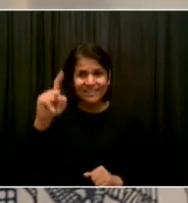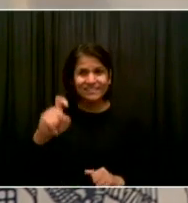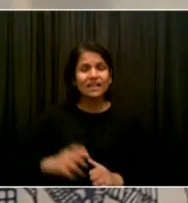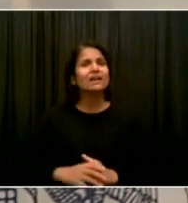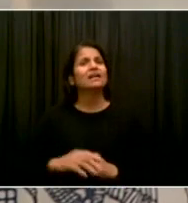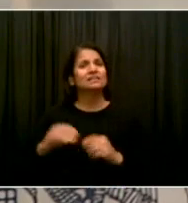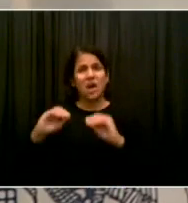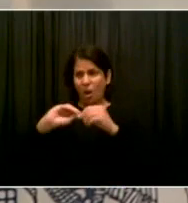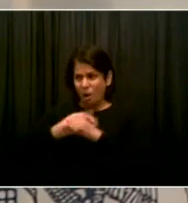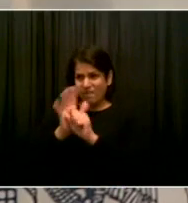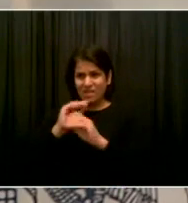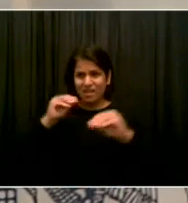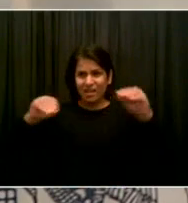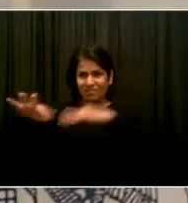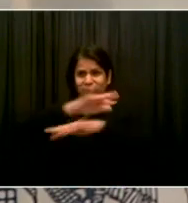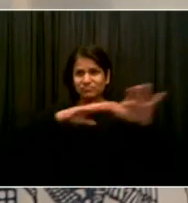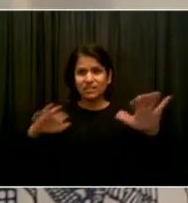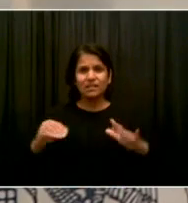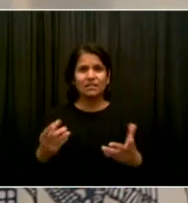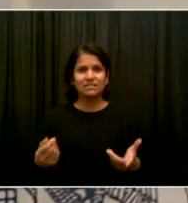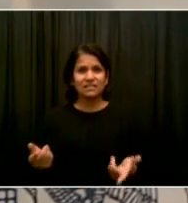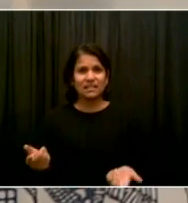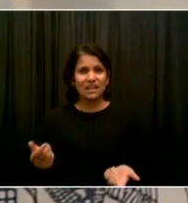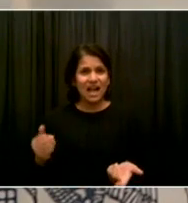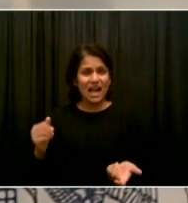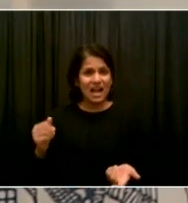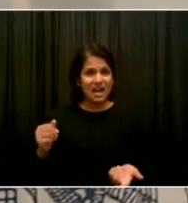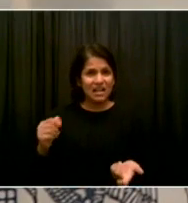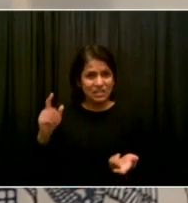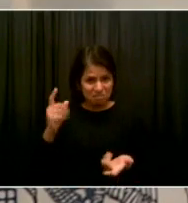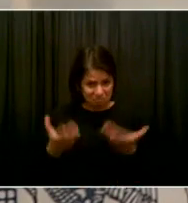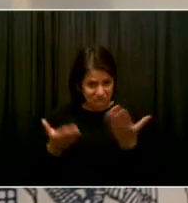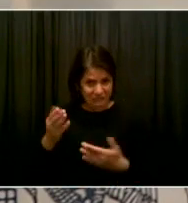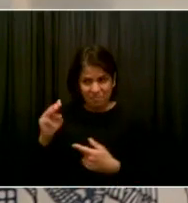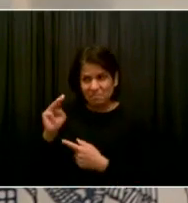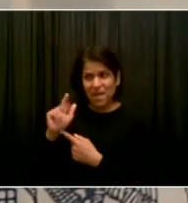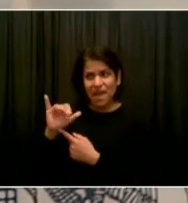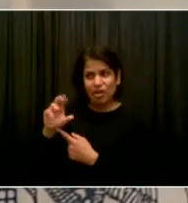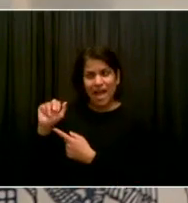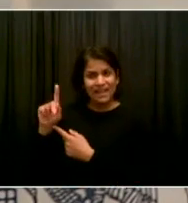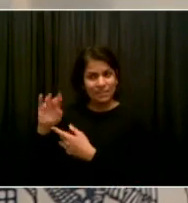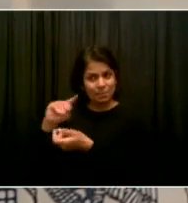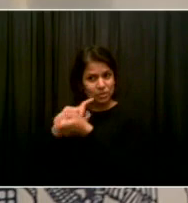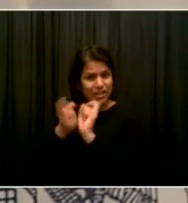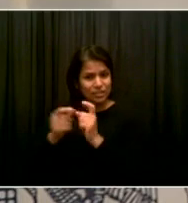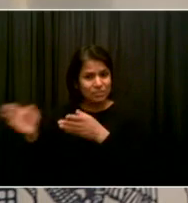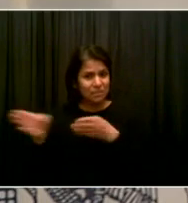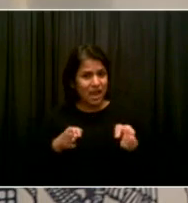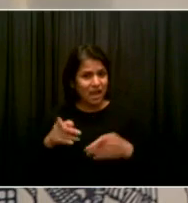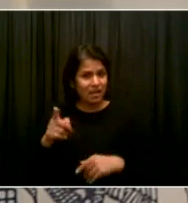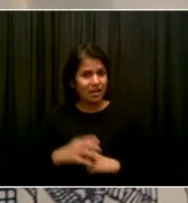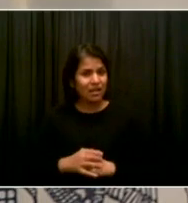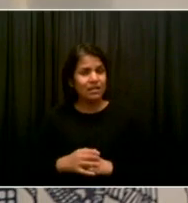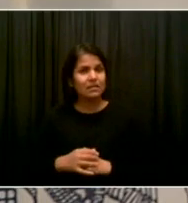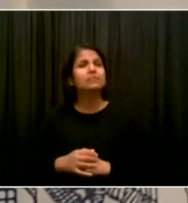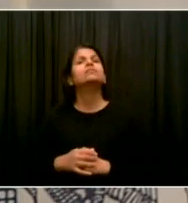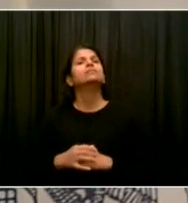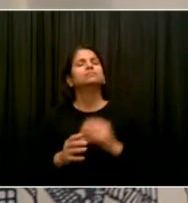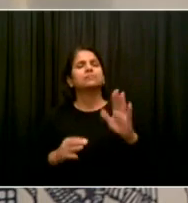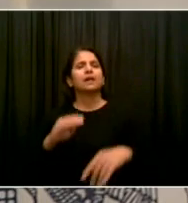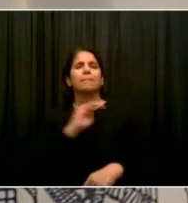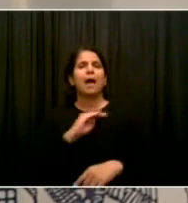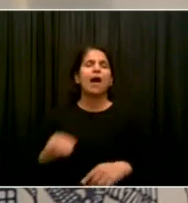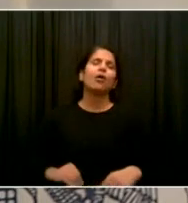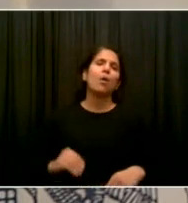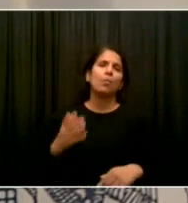changing his plans? Uh, look, first of all, I'll say Mayor-elect has been, uh, constantly working with